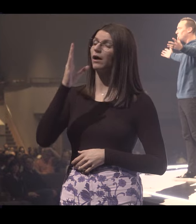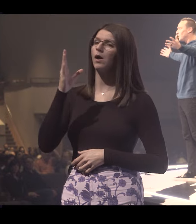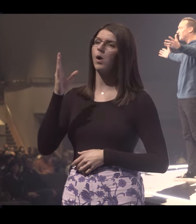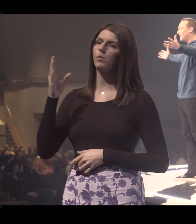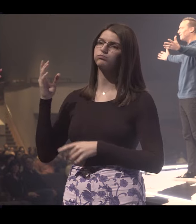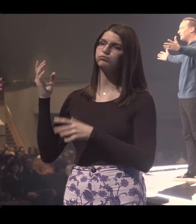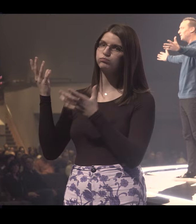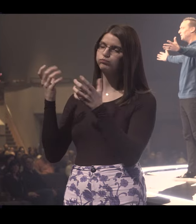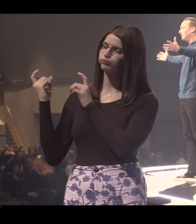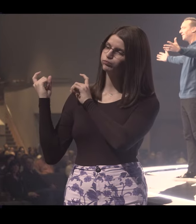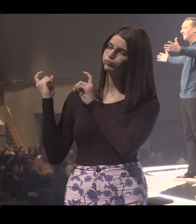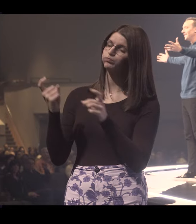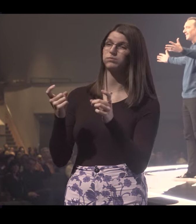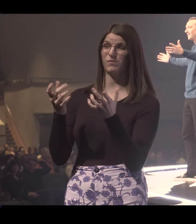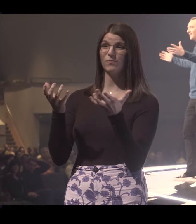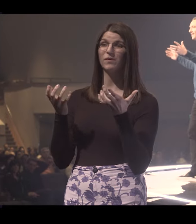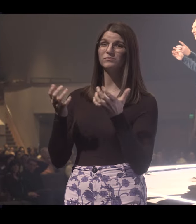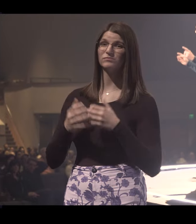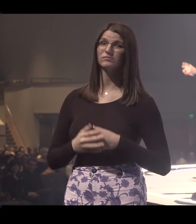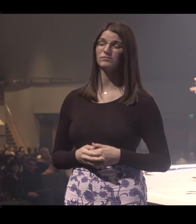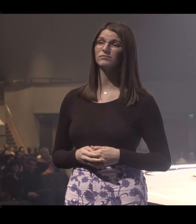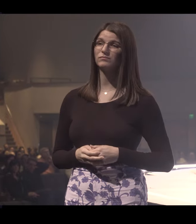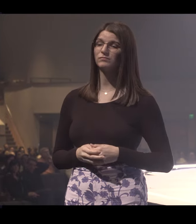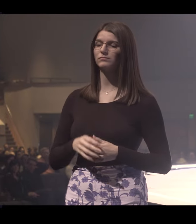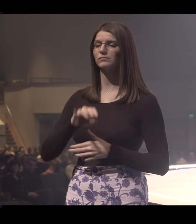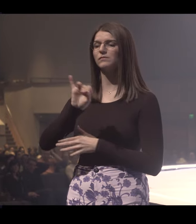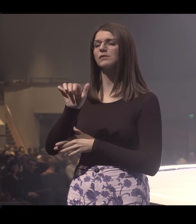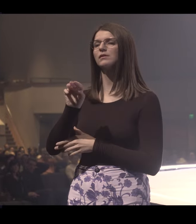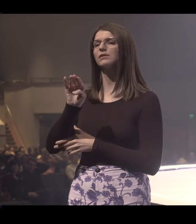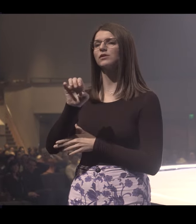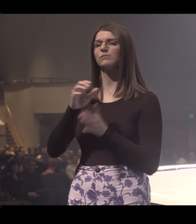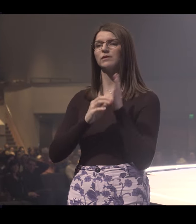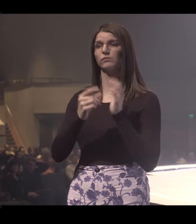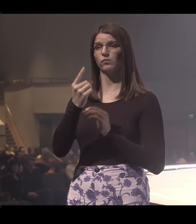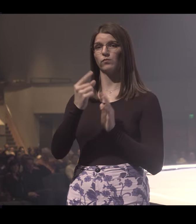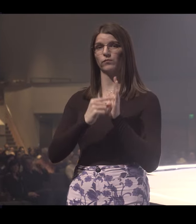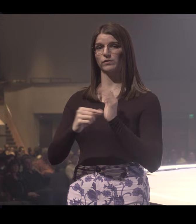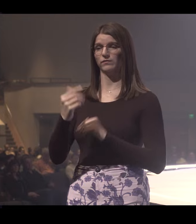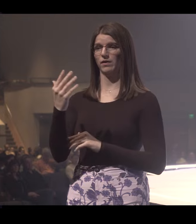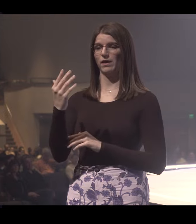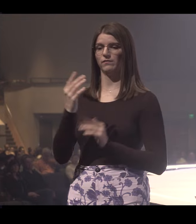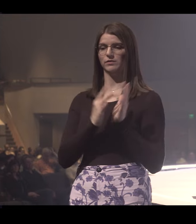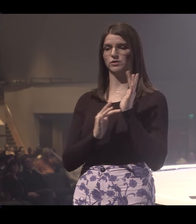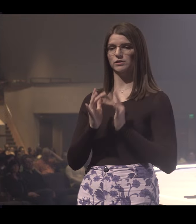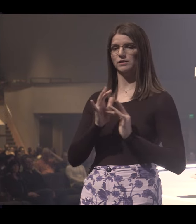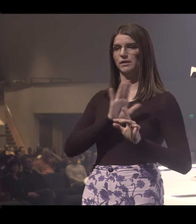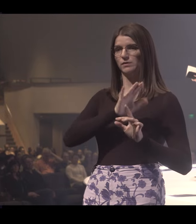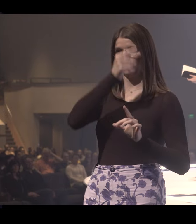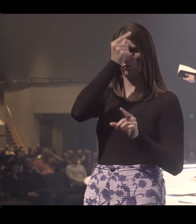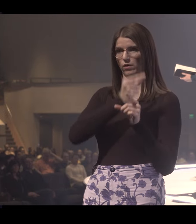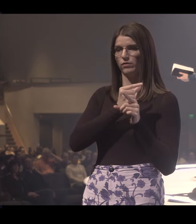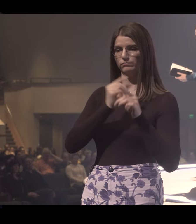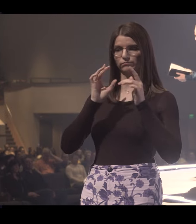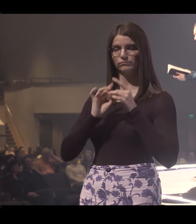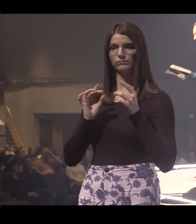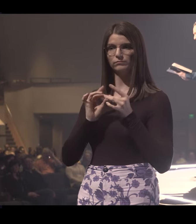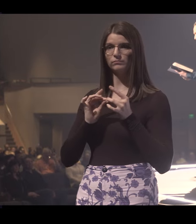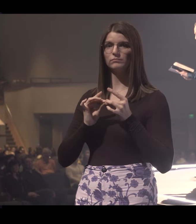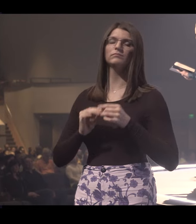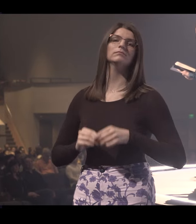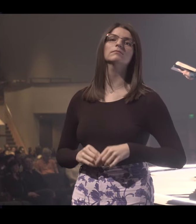that generously wants to give it to you? James chapter 1 verse 5. This is the brother of Jesus. He says this,